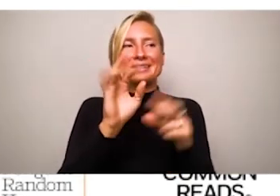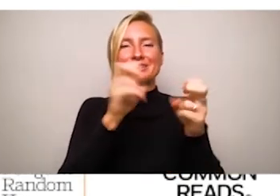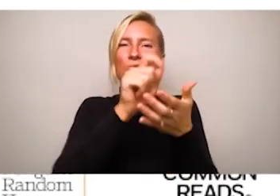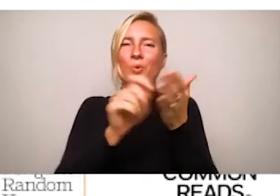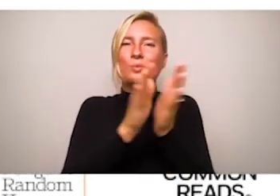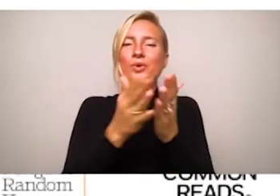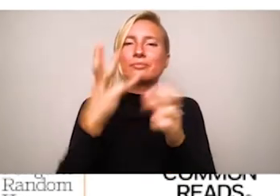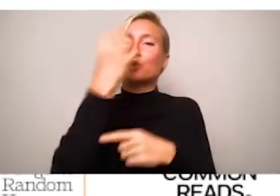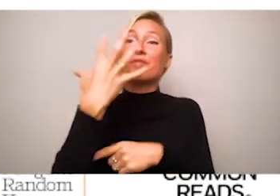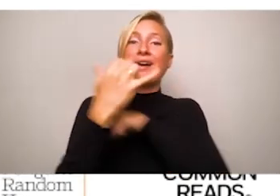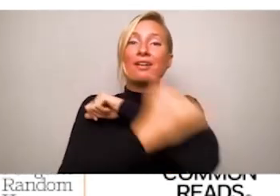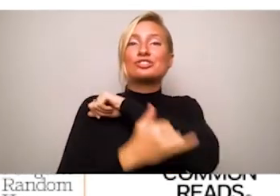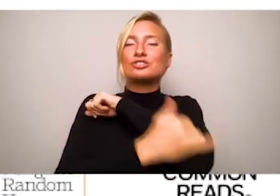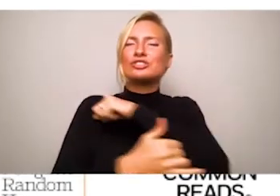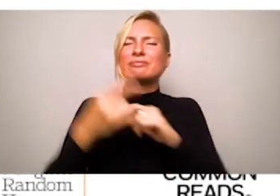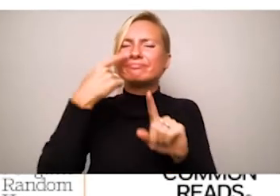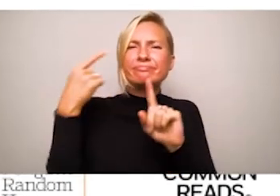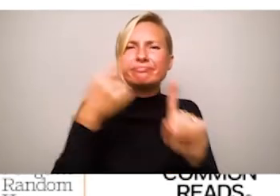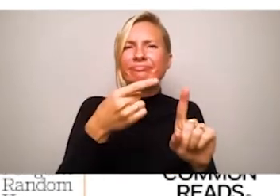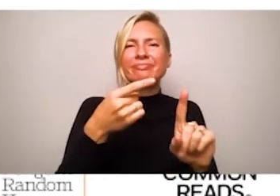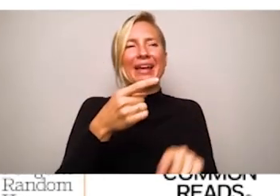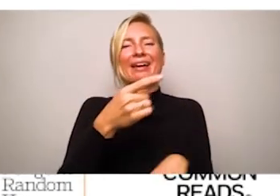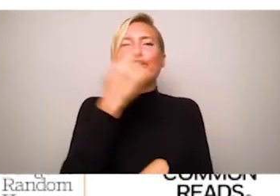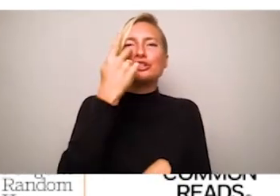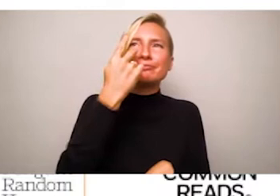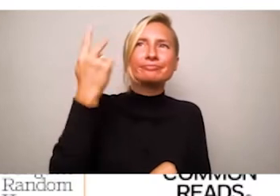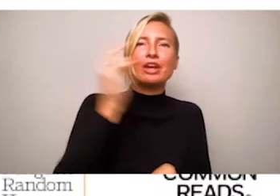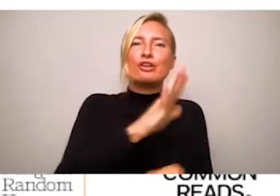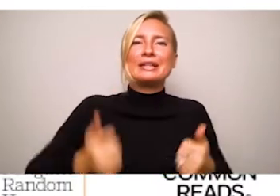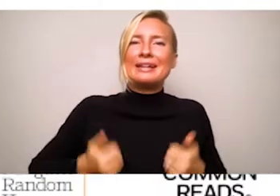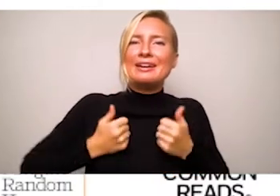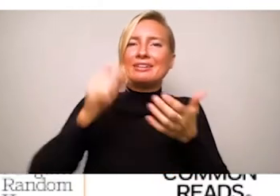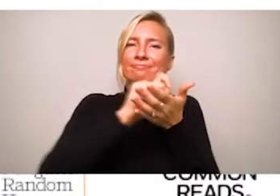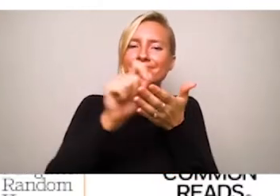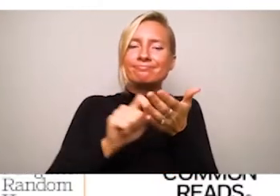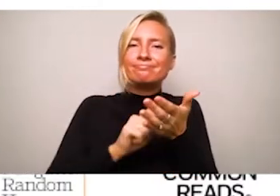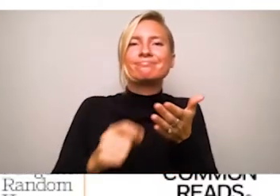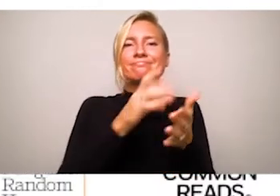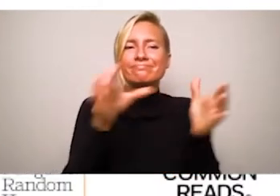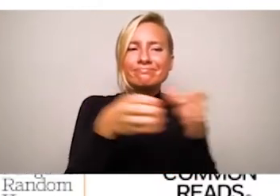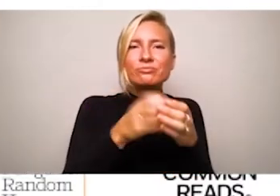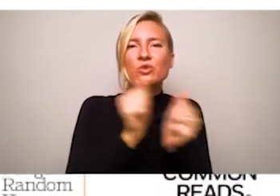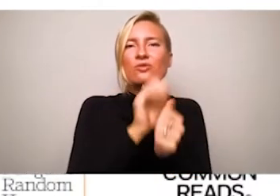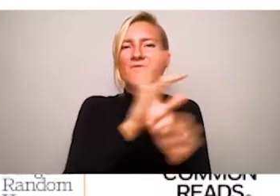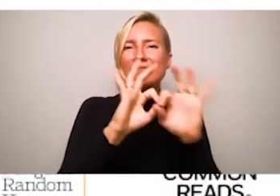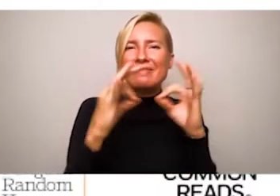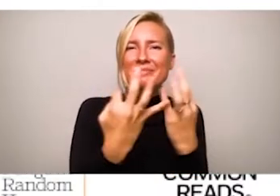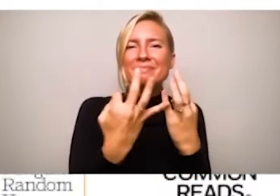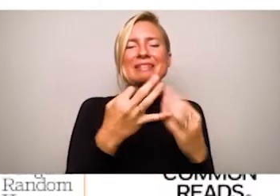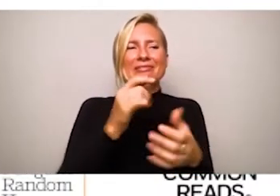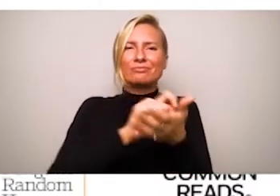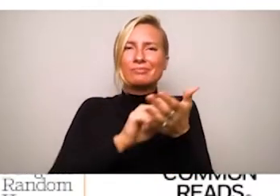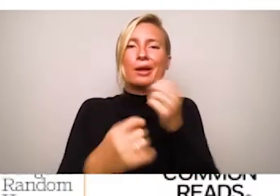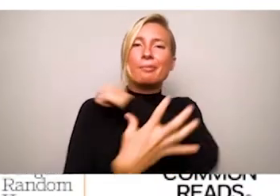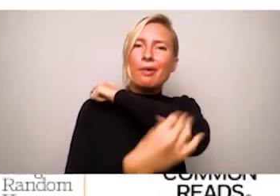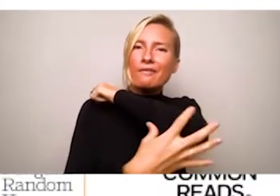that follows the family through those years as they held on to hope and joy while confronting poverty, manual labor, and the perpetual